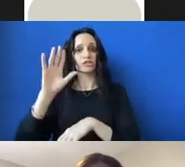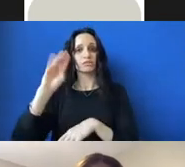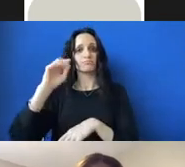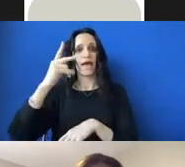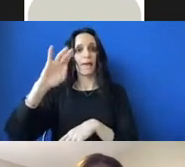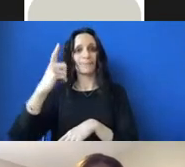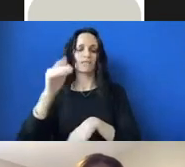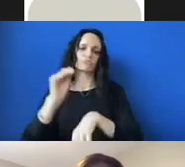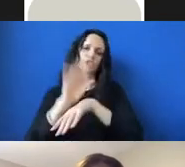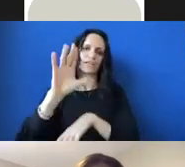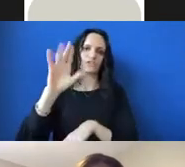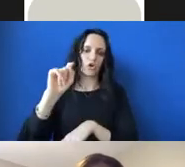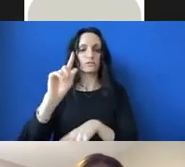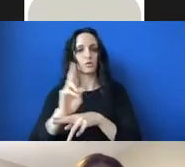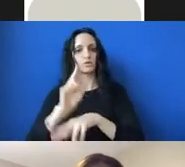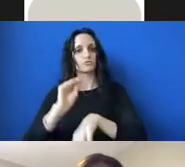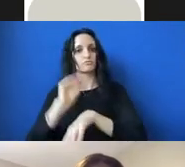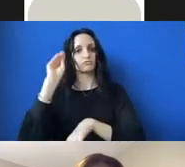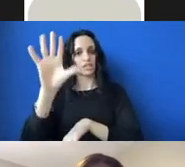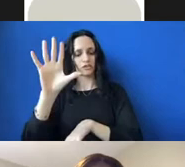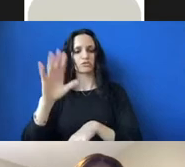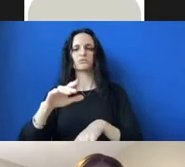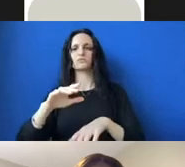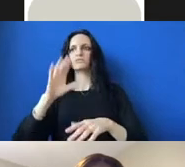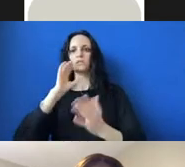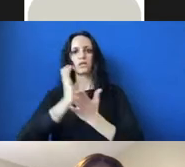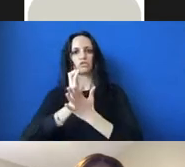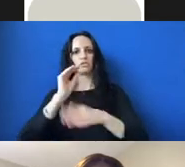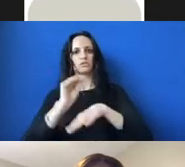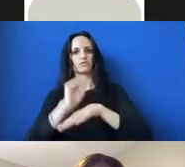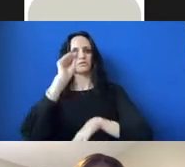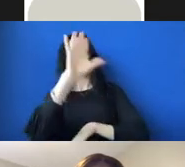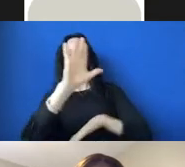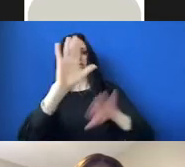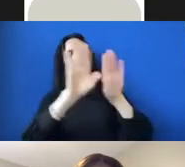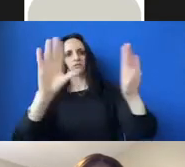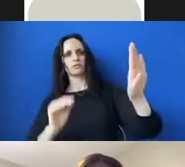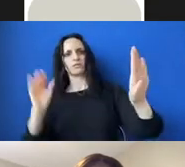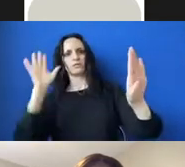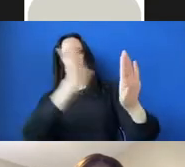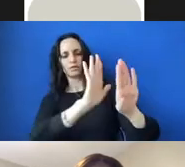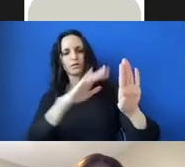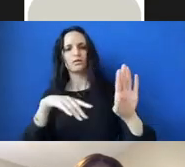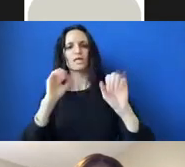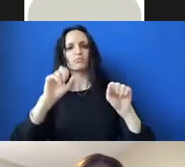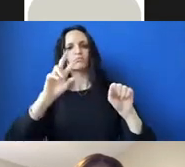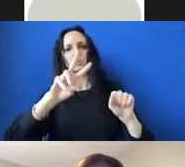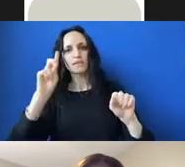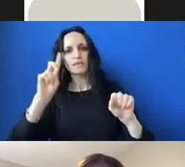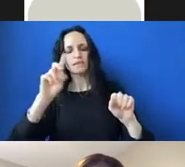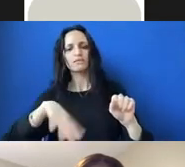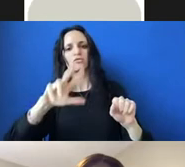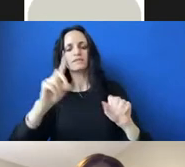art is using projectors to display images onto a surface. This can be 2D or 3D and you're showing videos,